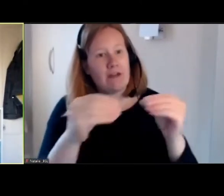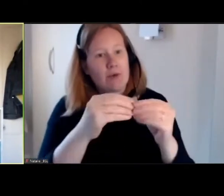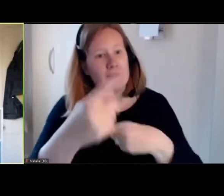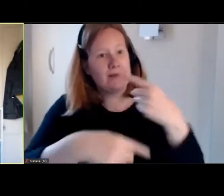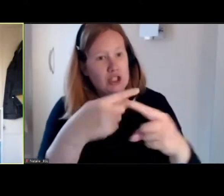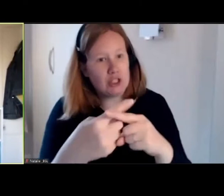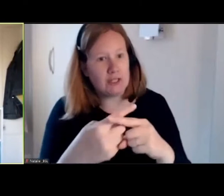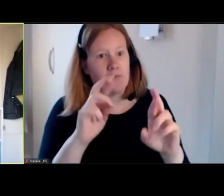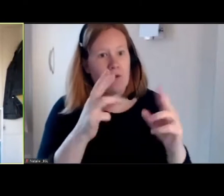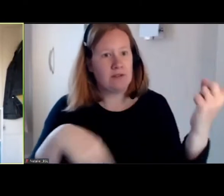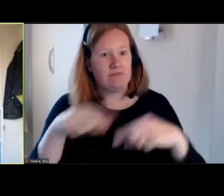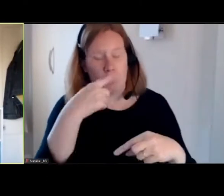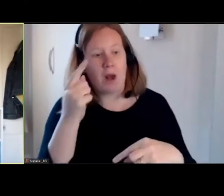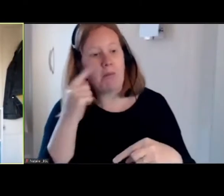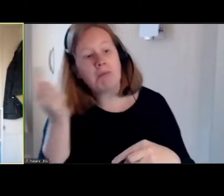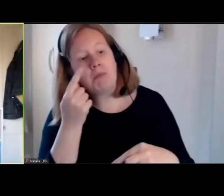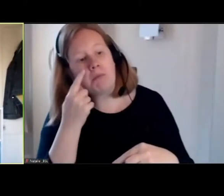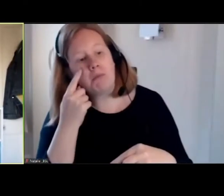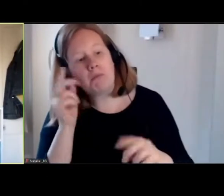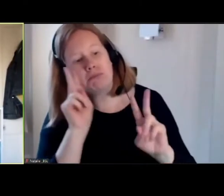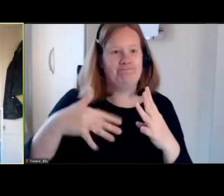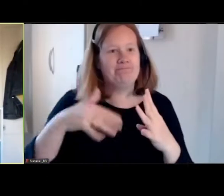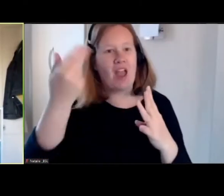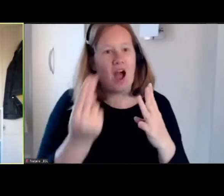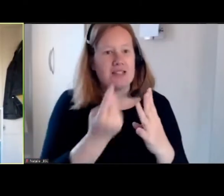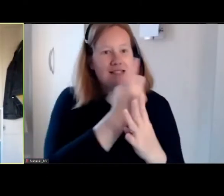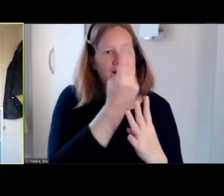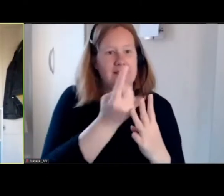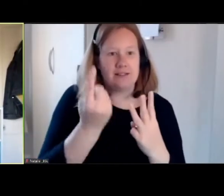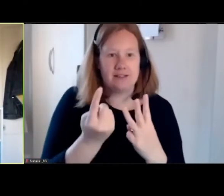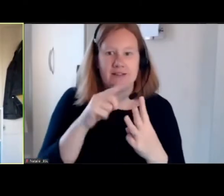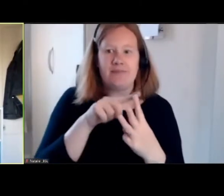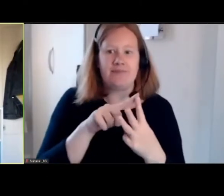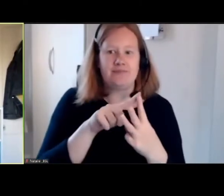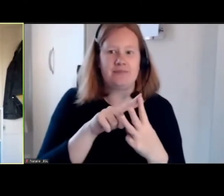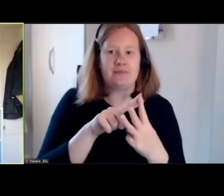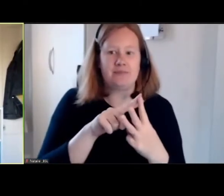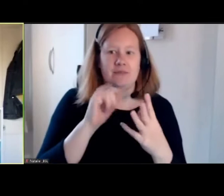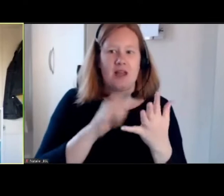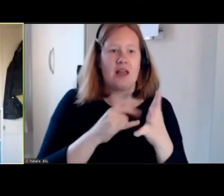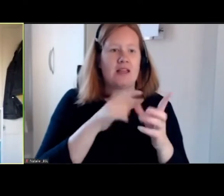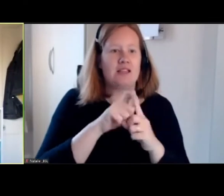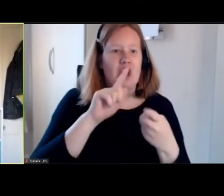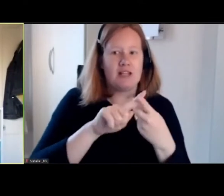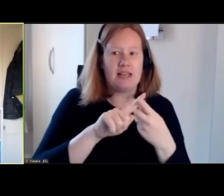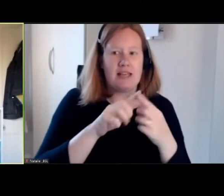hopefully you'll get a chance to see the show. We have Sade Misha,